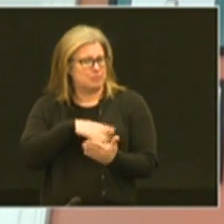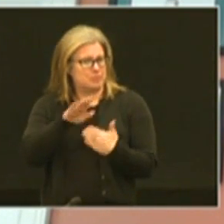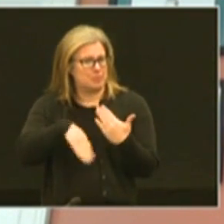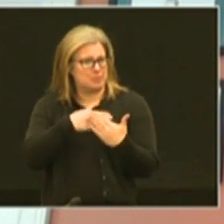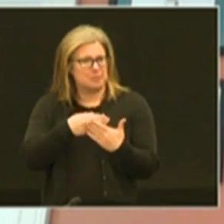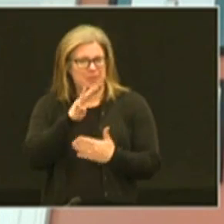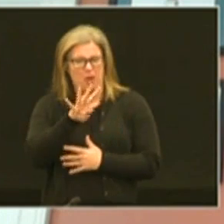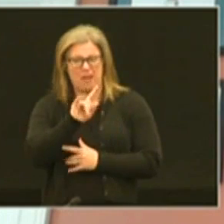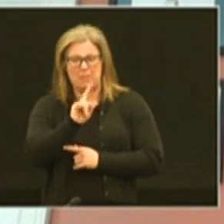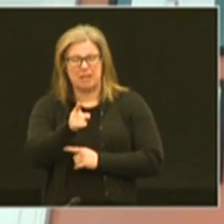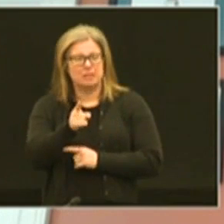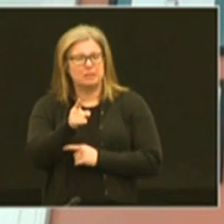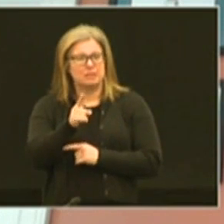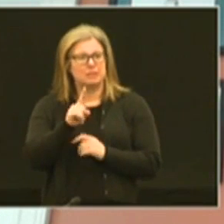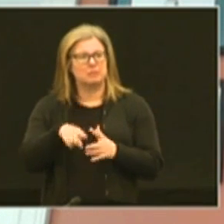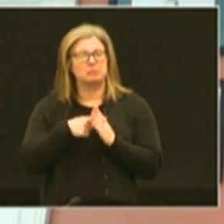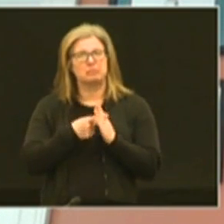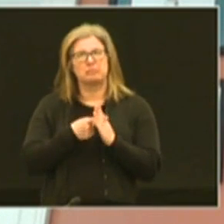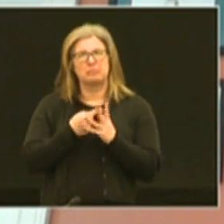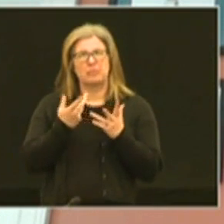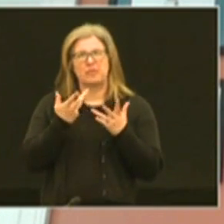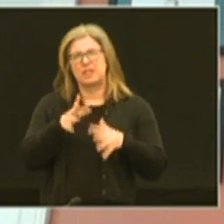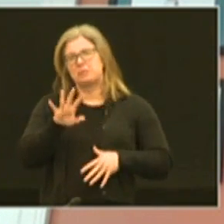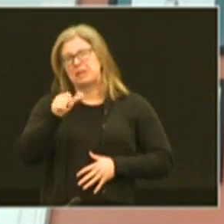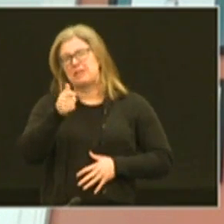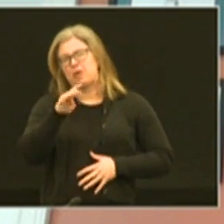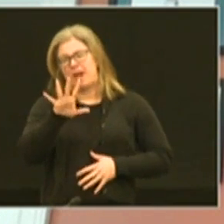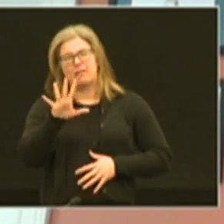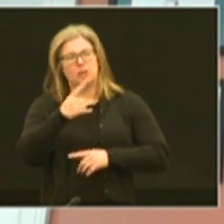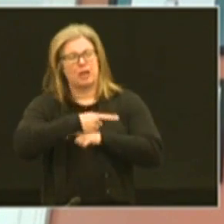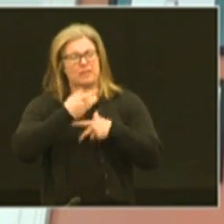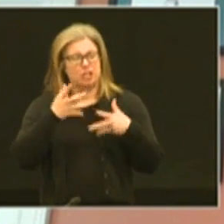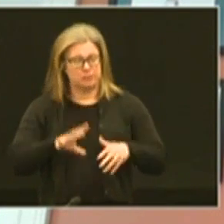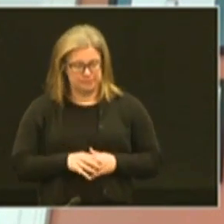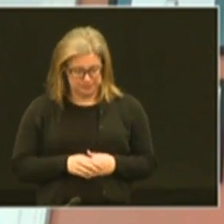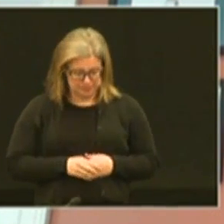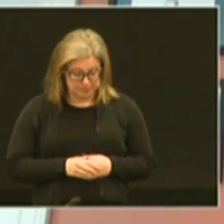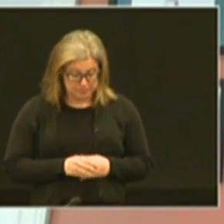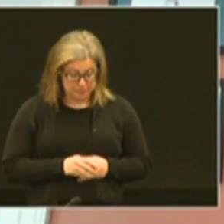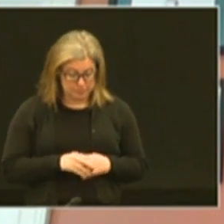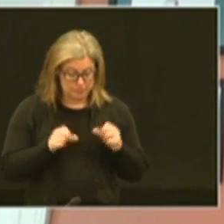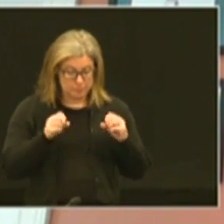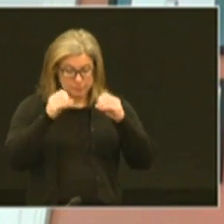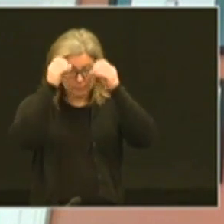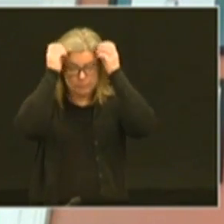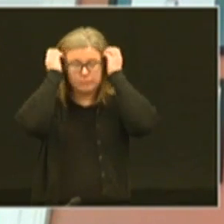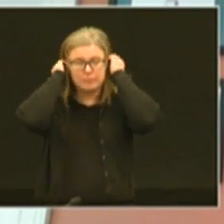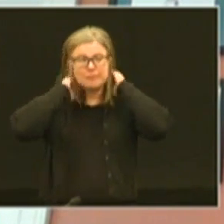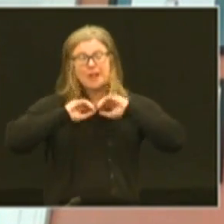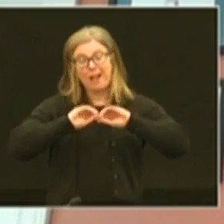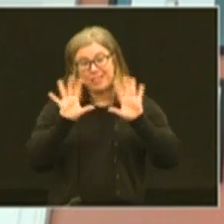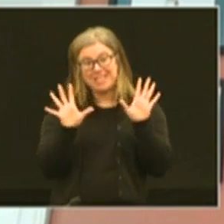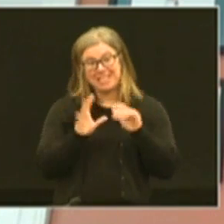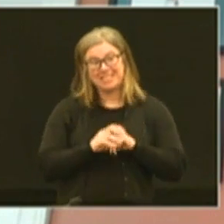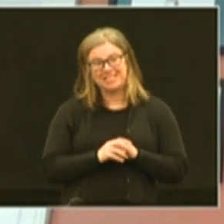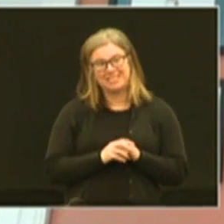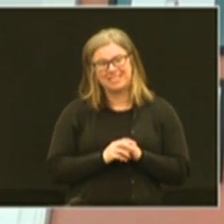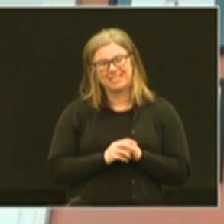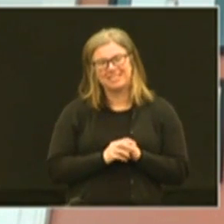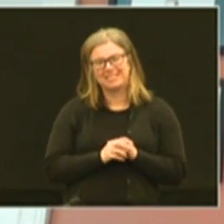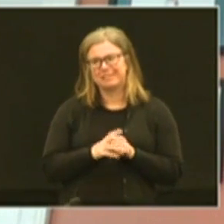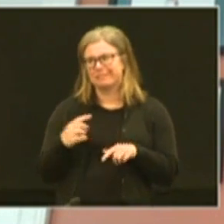45 minutes or so we'll be getting off around 1045 today. So obviously we've